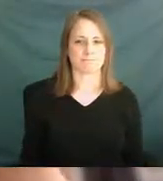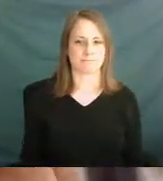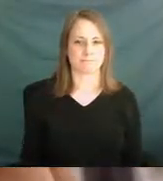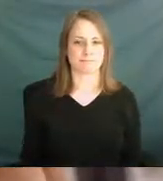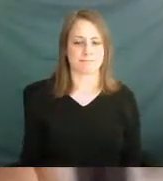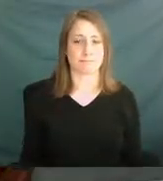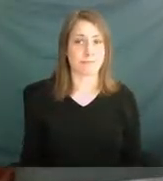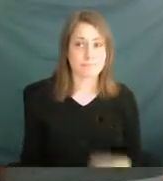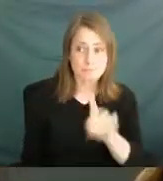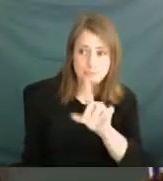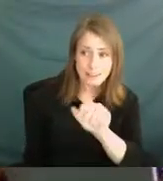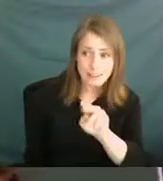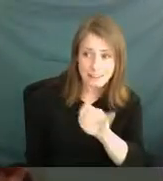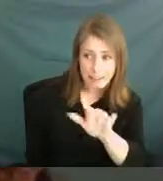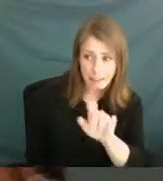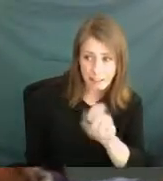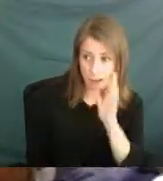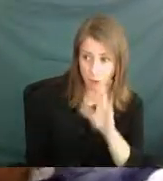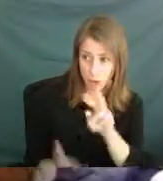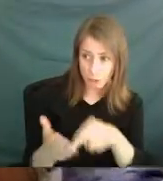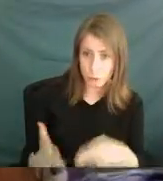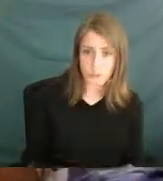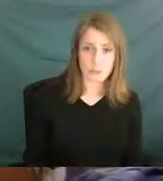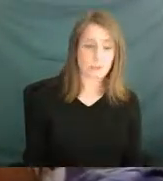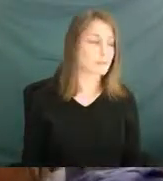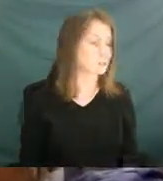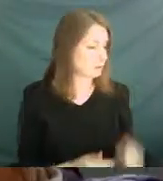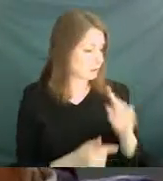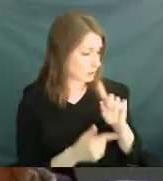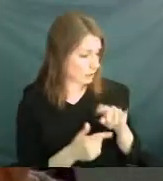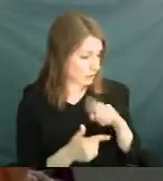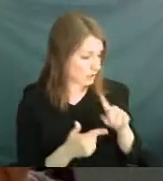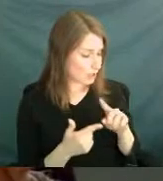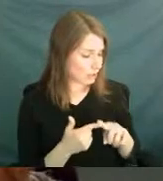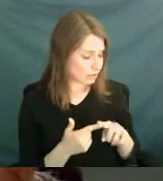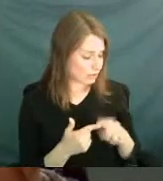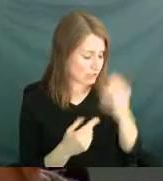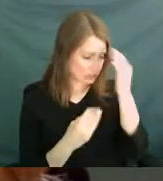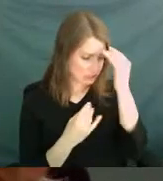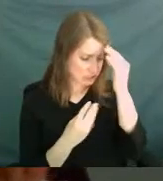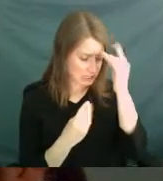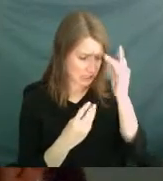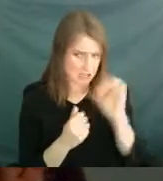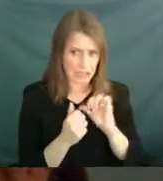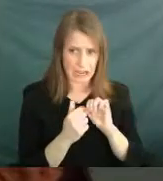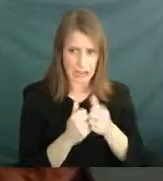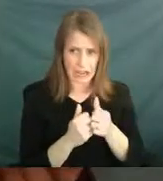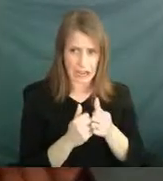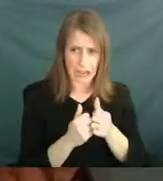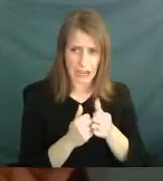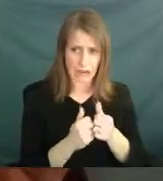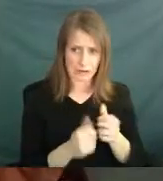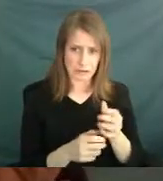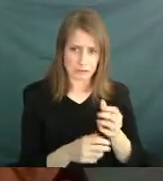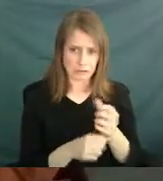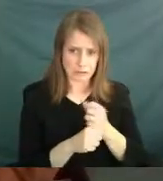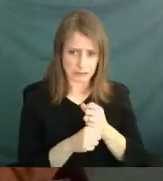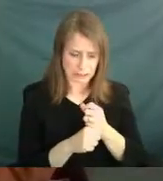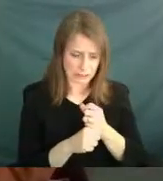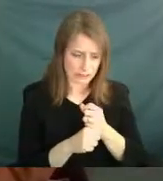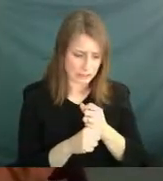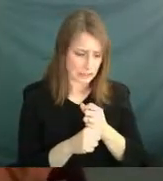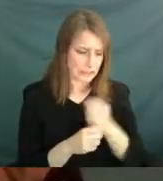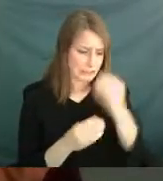Danielle, will you leave Danielle? Then I started thinking over how to get it out. And turned over considerable